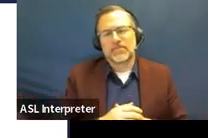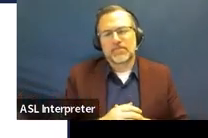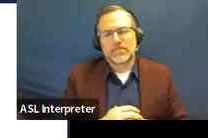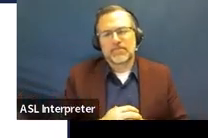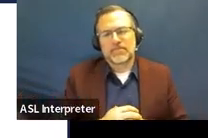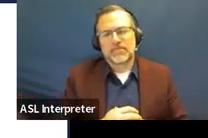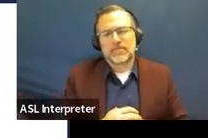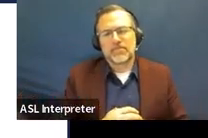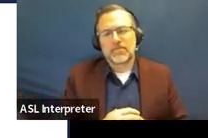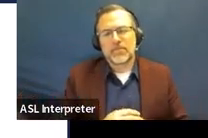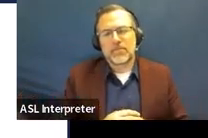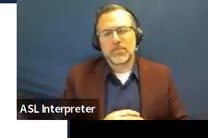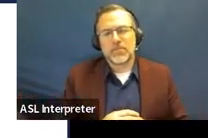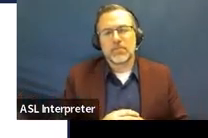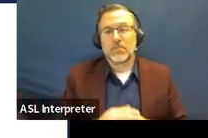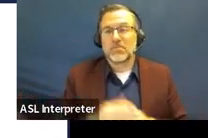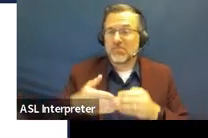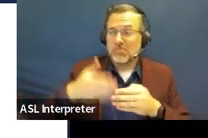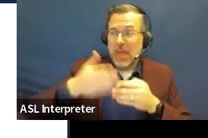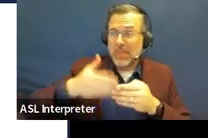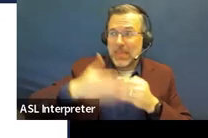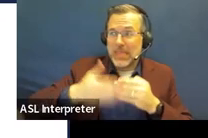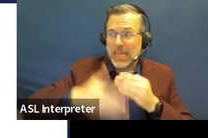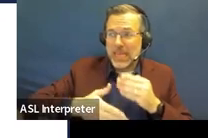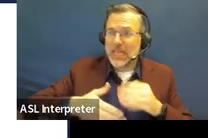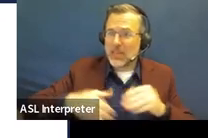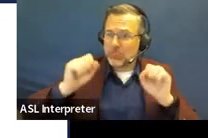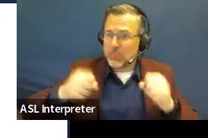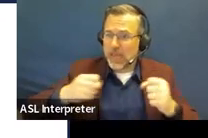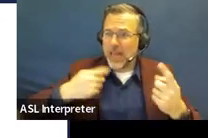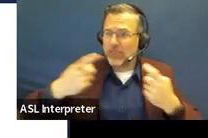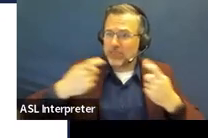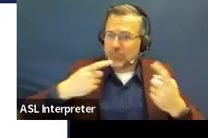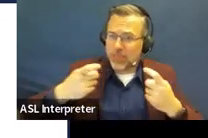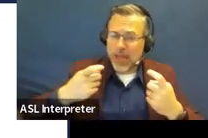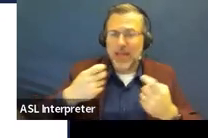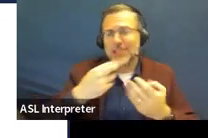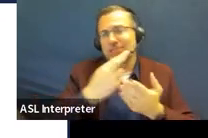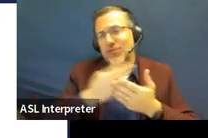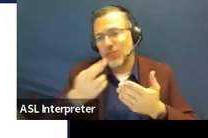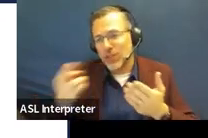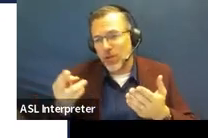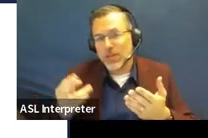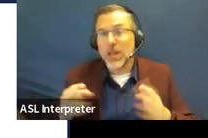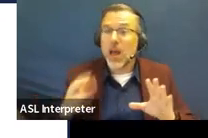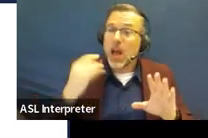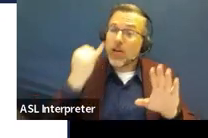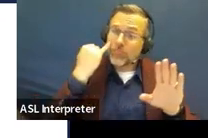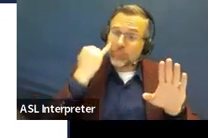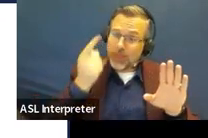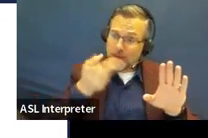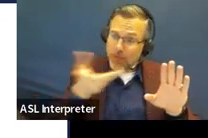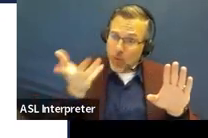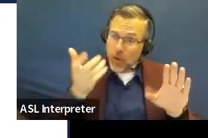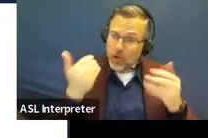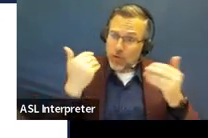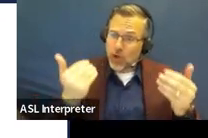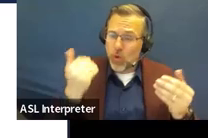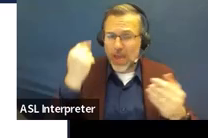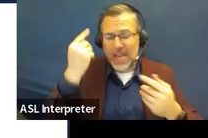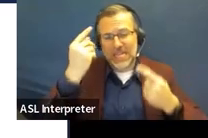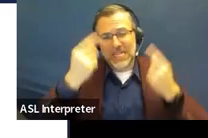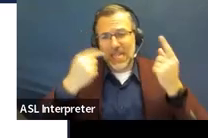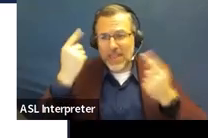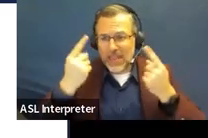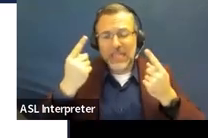So, at the end, there will be time for some questions and there will be time for more resources. But if you want to be thinking about that as we go